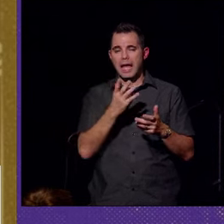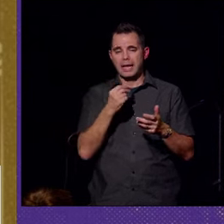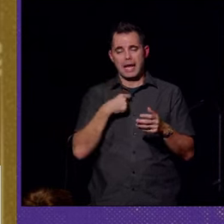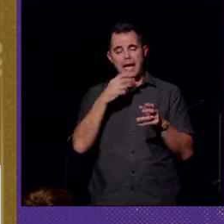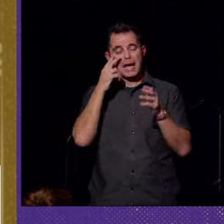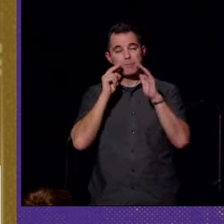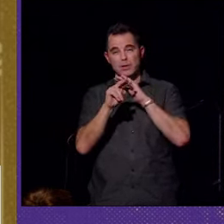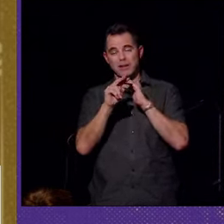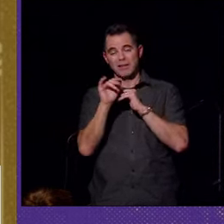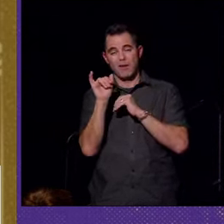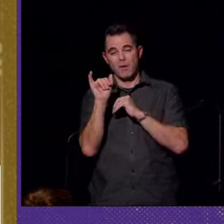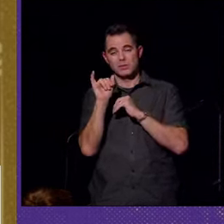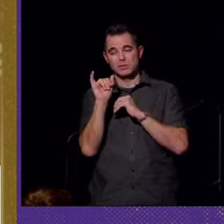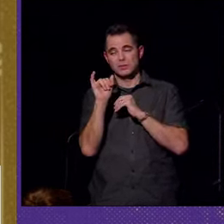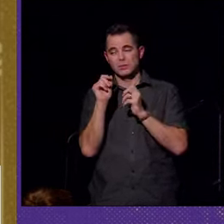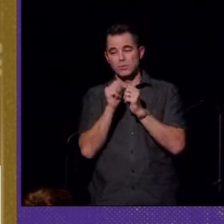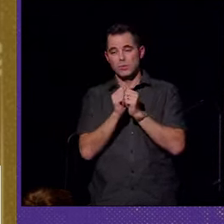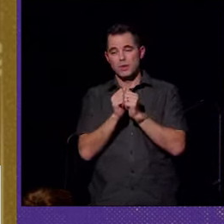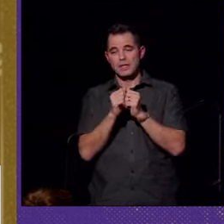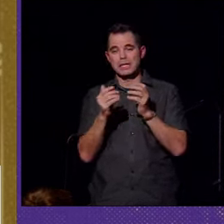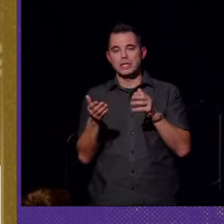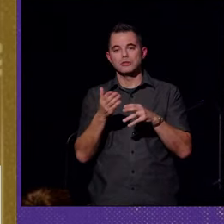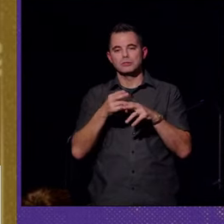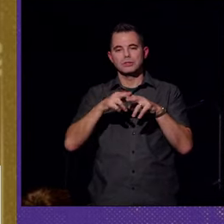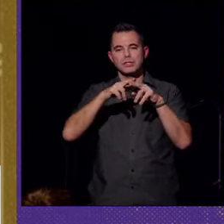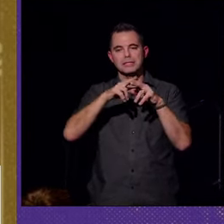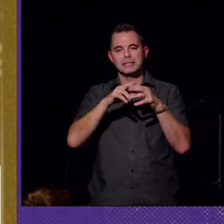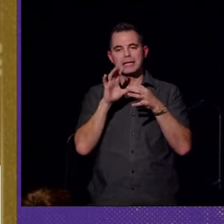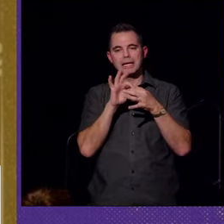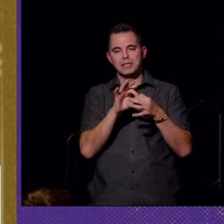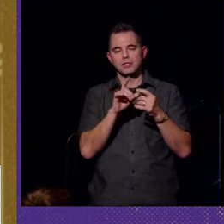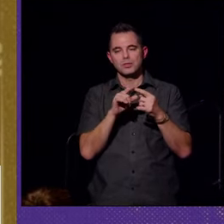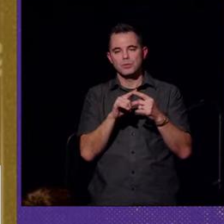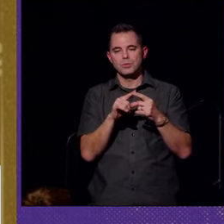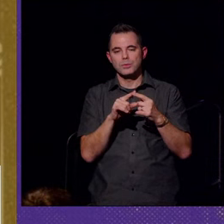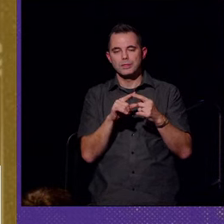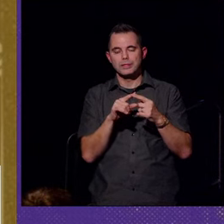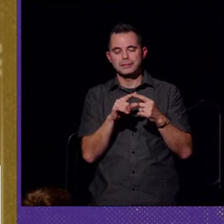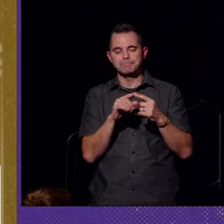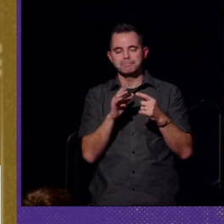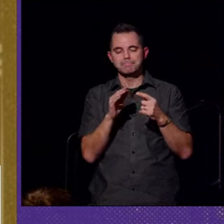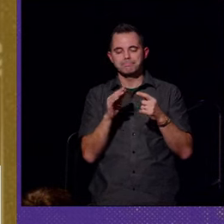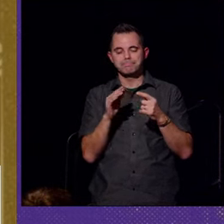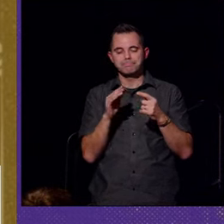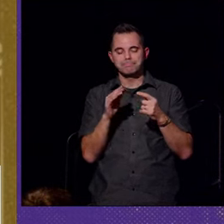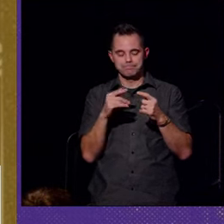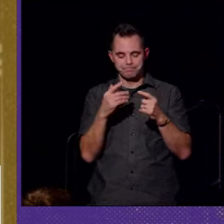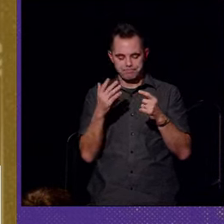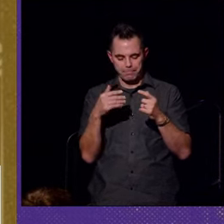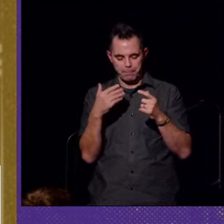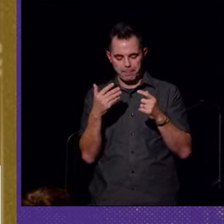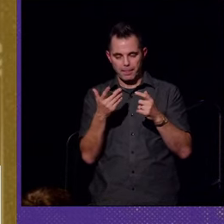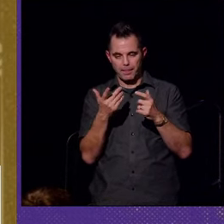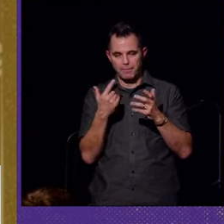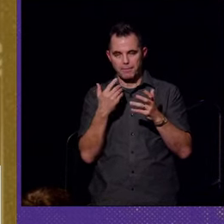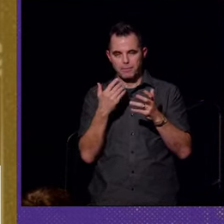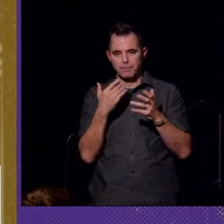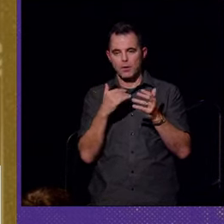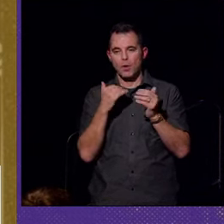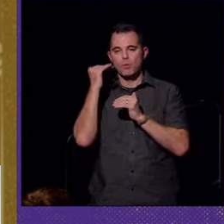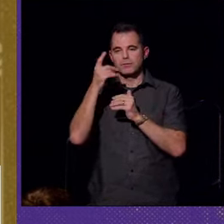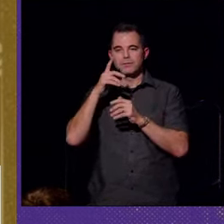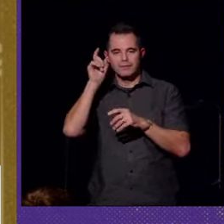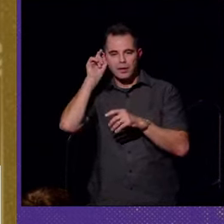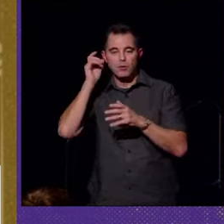predict also with the increasing connection to over-the-counter hearing